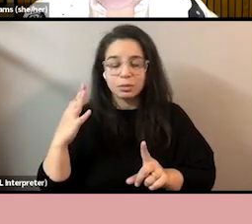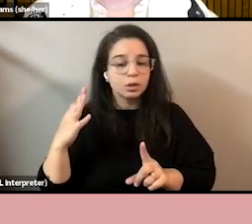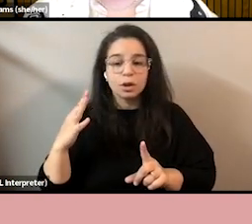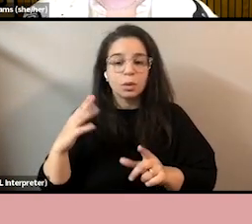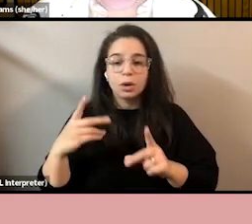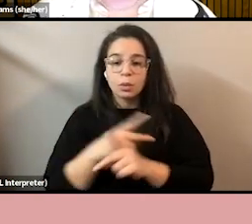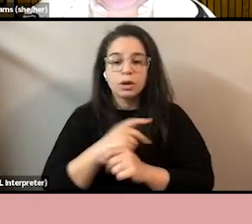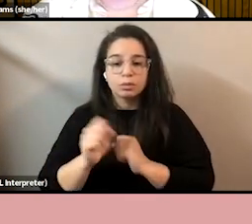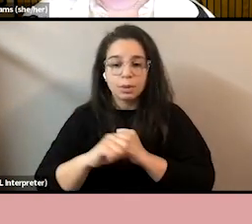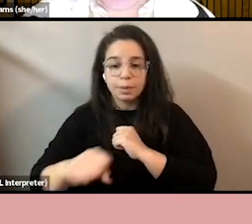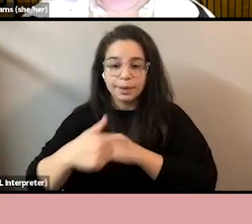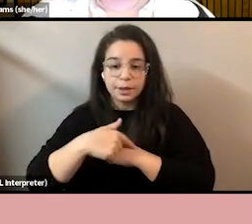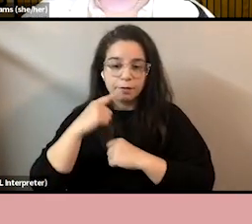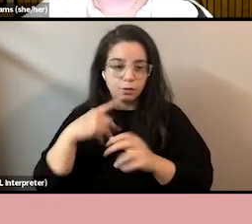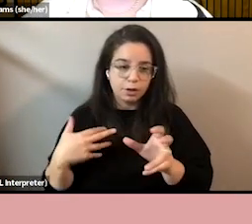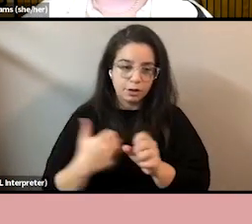again year on year.